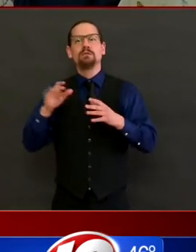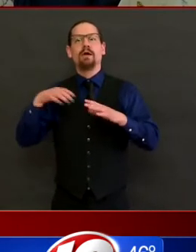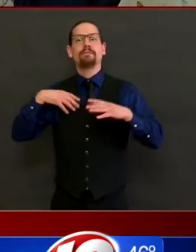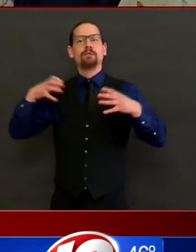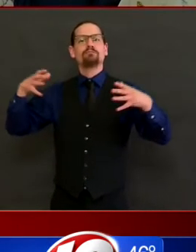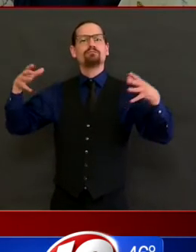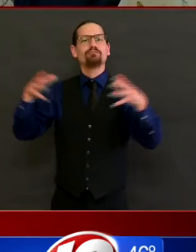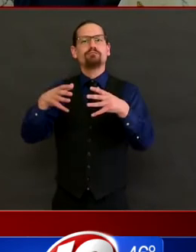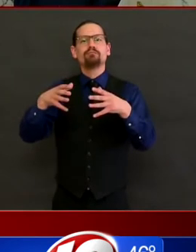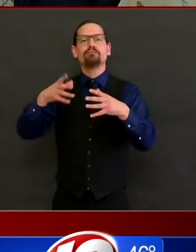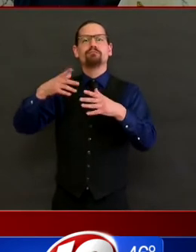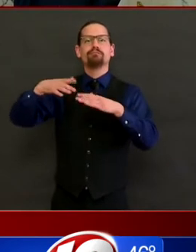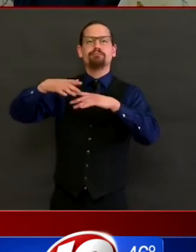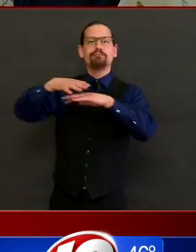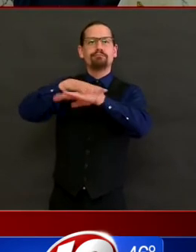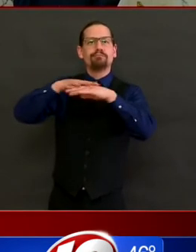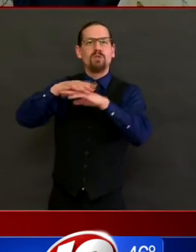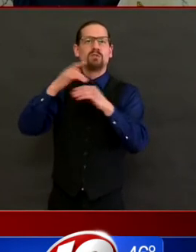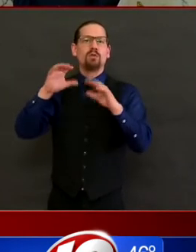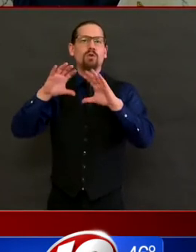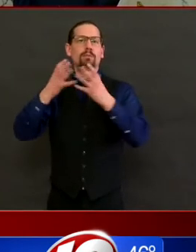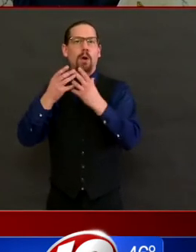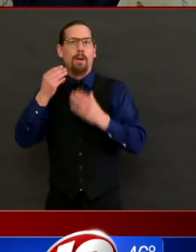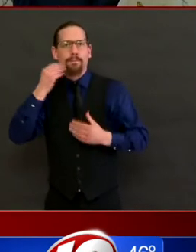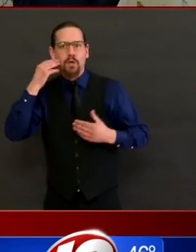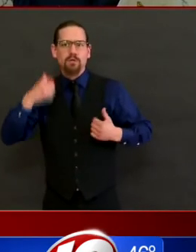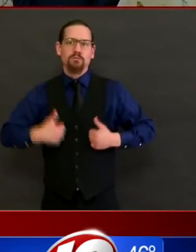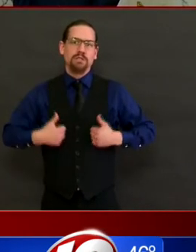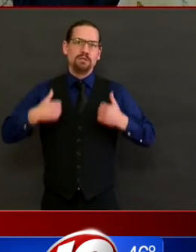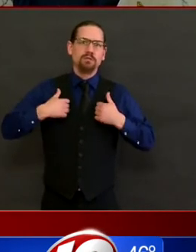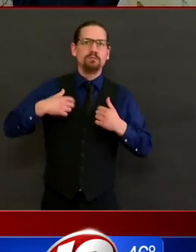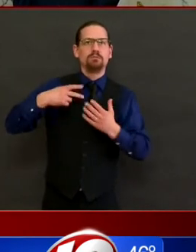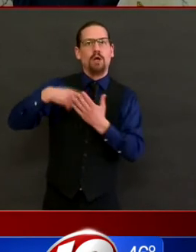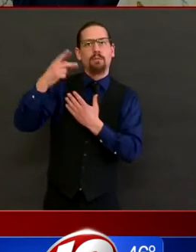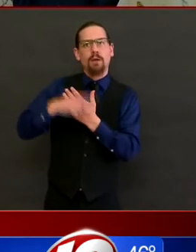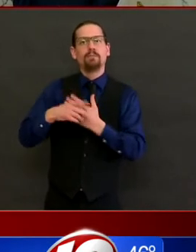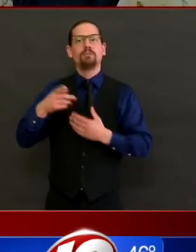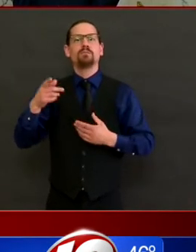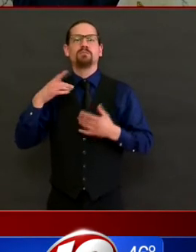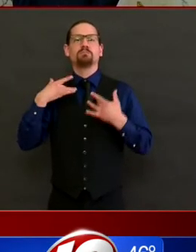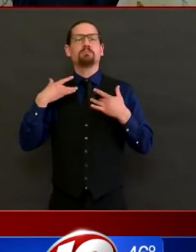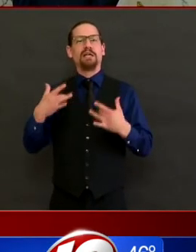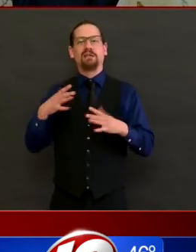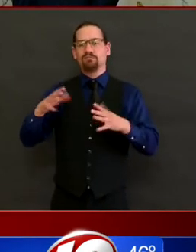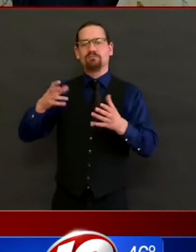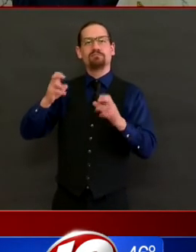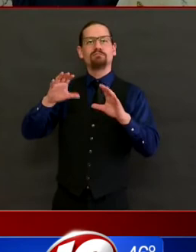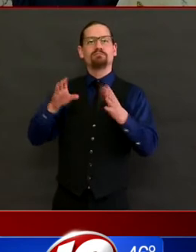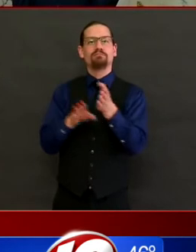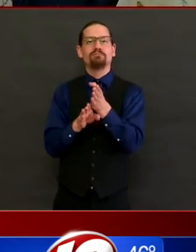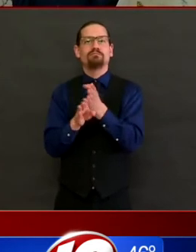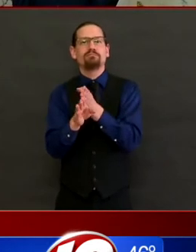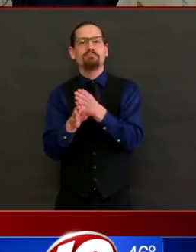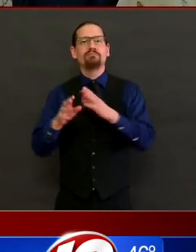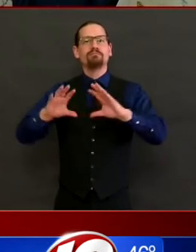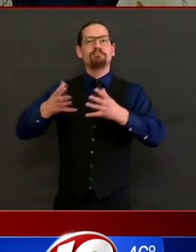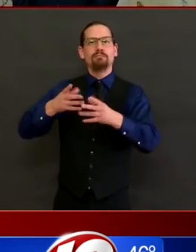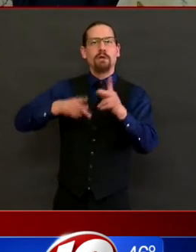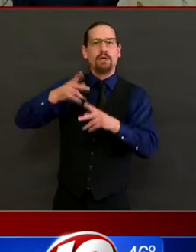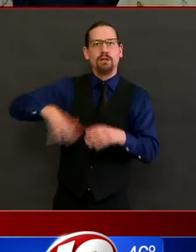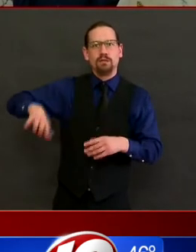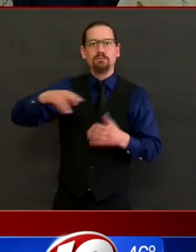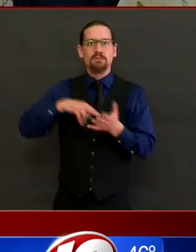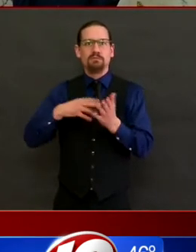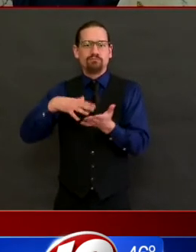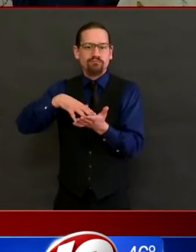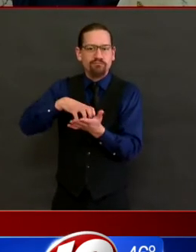disparities. We are still working to get increasingly granular with our data, get more